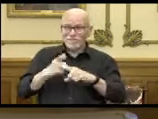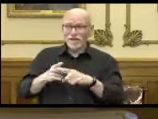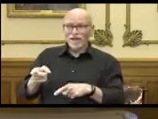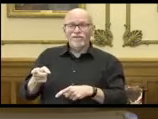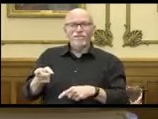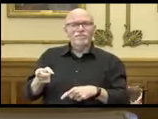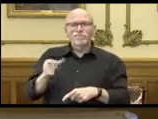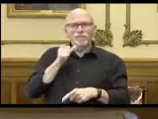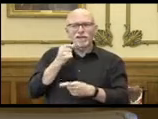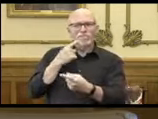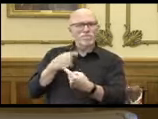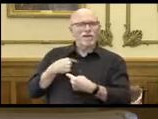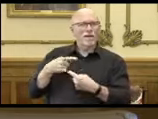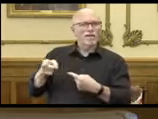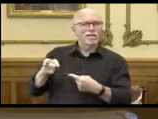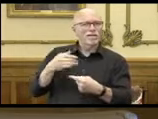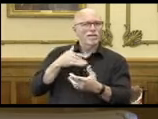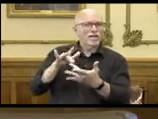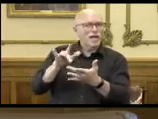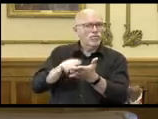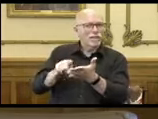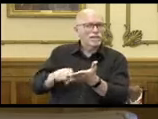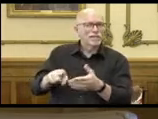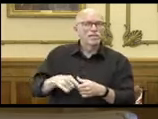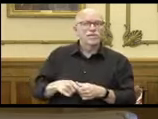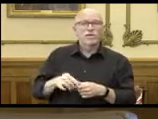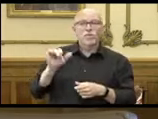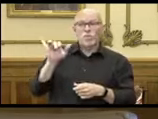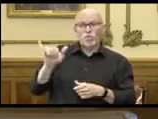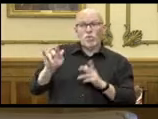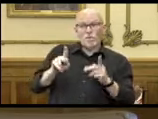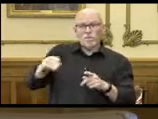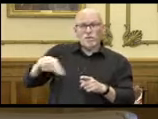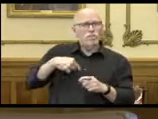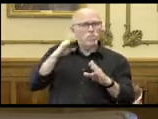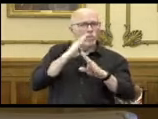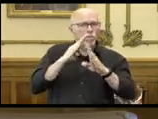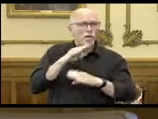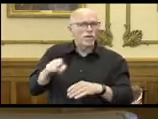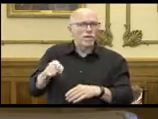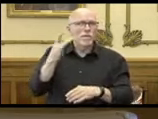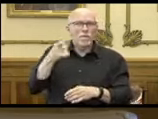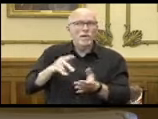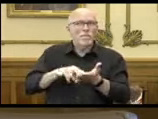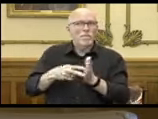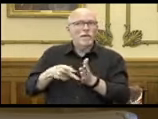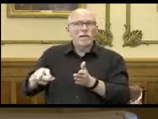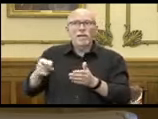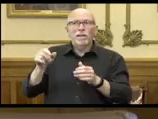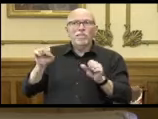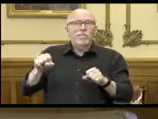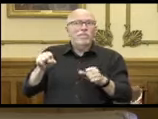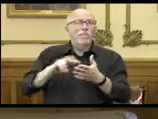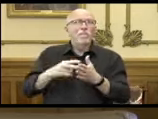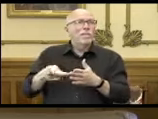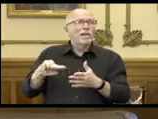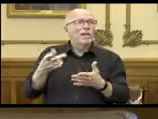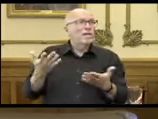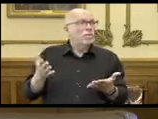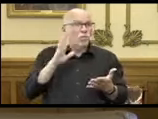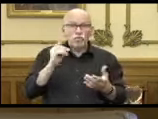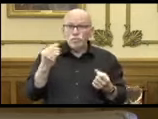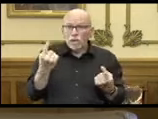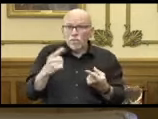not responding to contact tracers. Those are the people we really worry about because it means that they likely aren't taking steps that